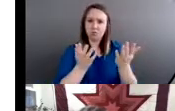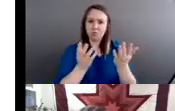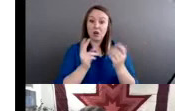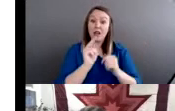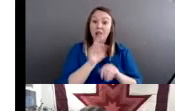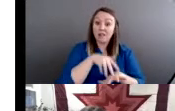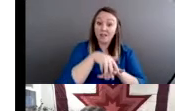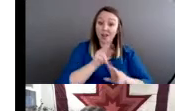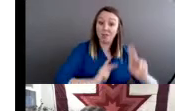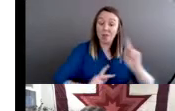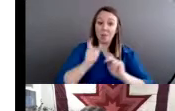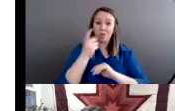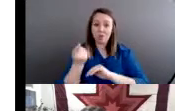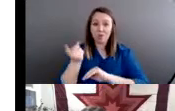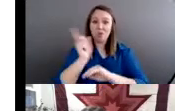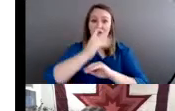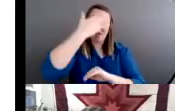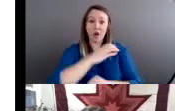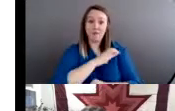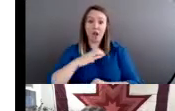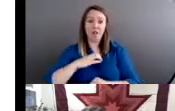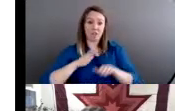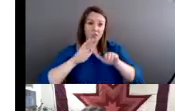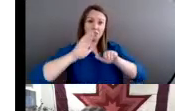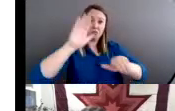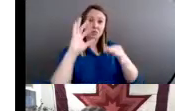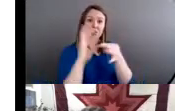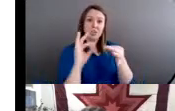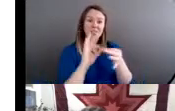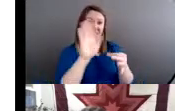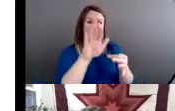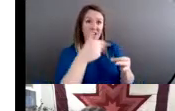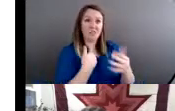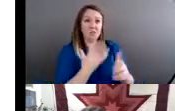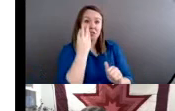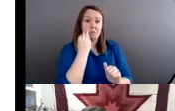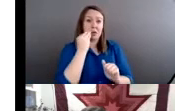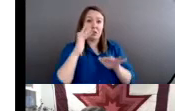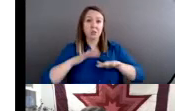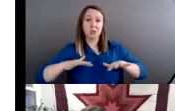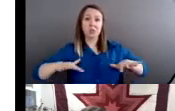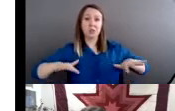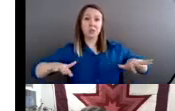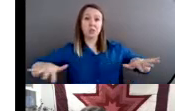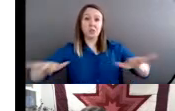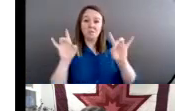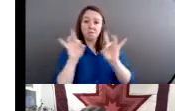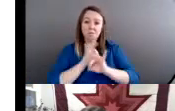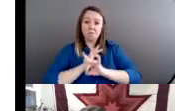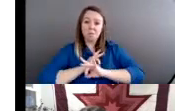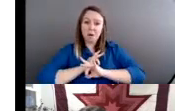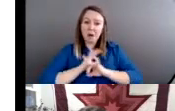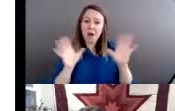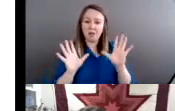testified that they had experienced widespread violence in their communities brought in oftentimes